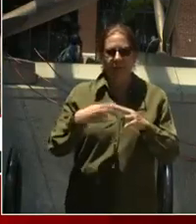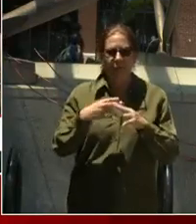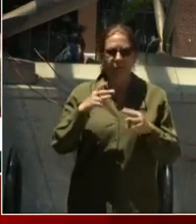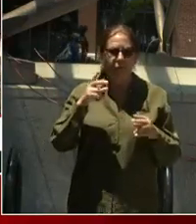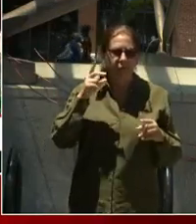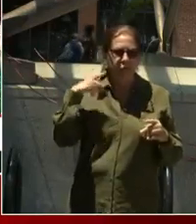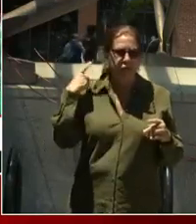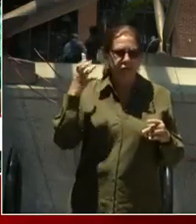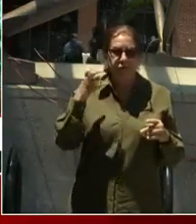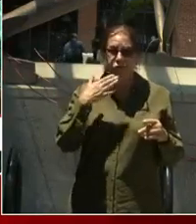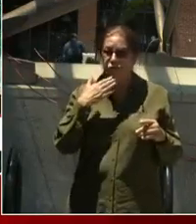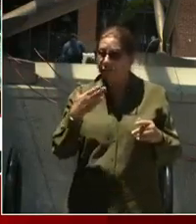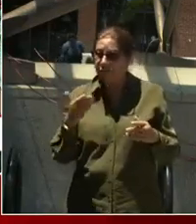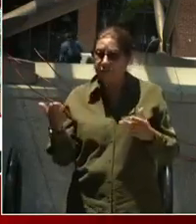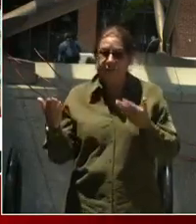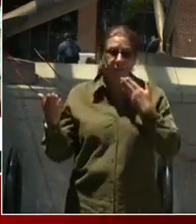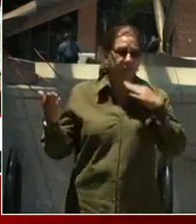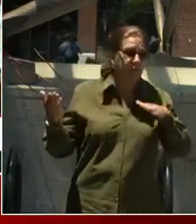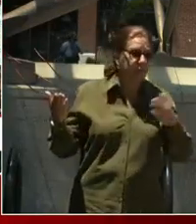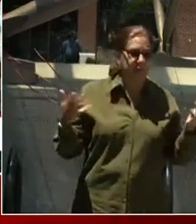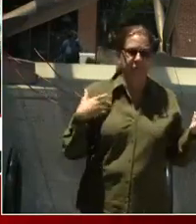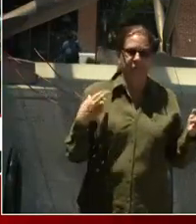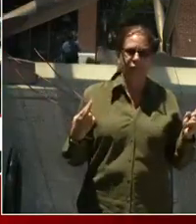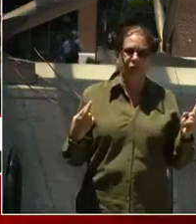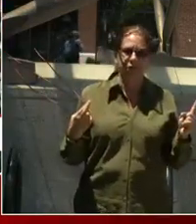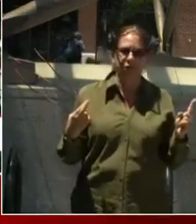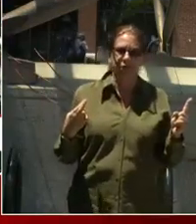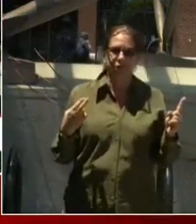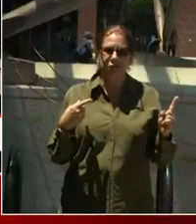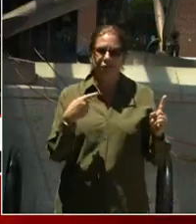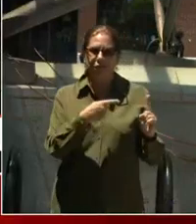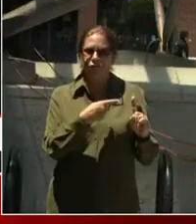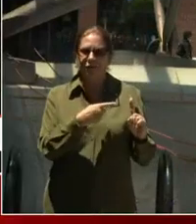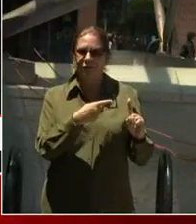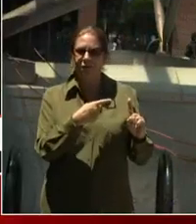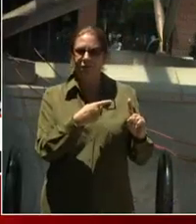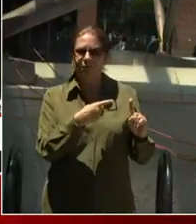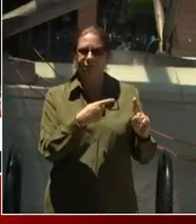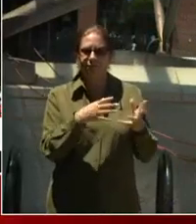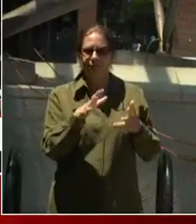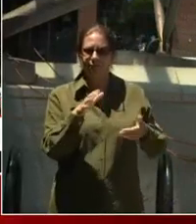She's my friend. She is the matriarch of Ben's Chili Bowl.